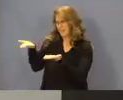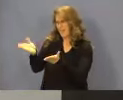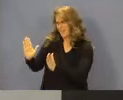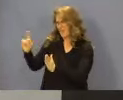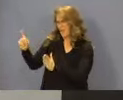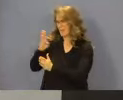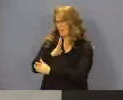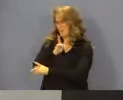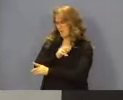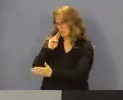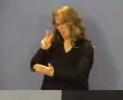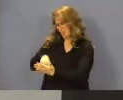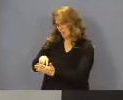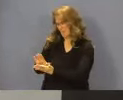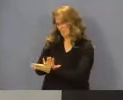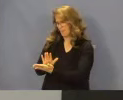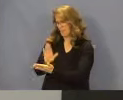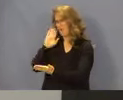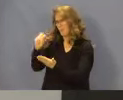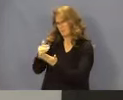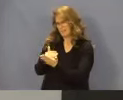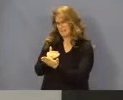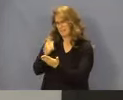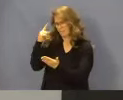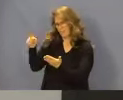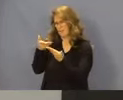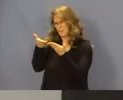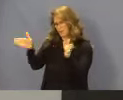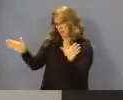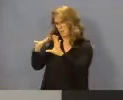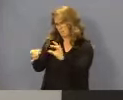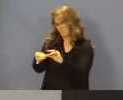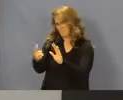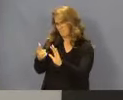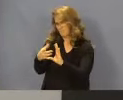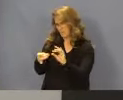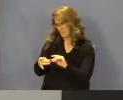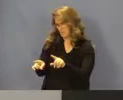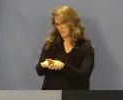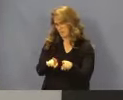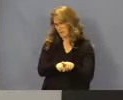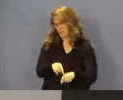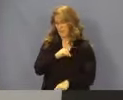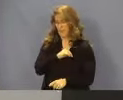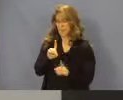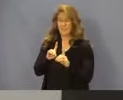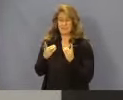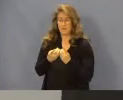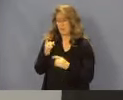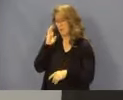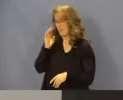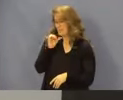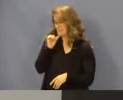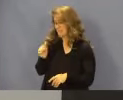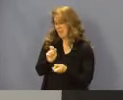board documents and these codes will also be listed in the public notice. The department will not adjust